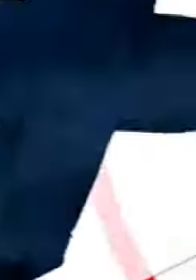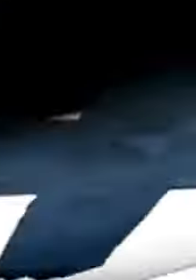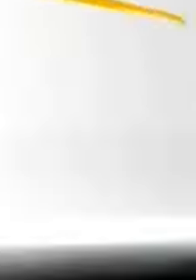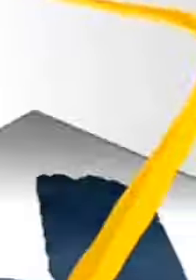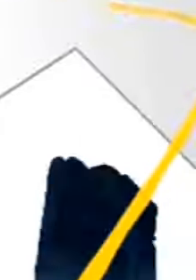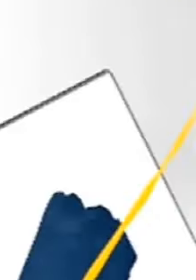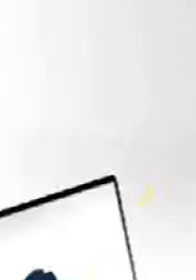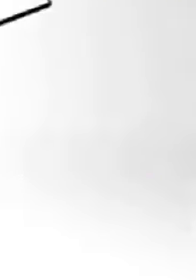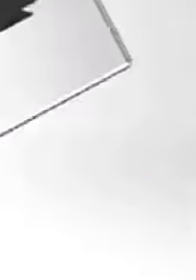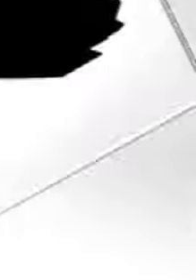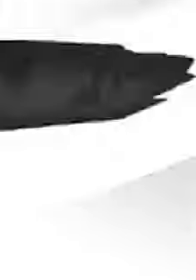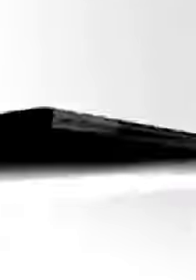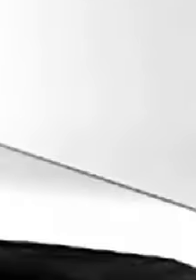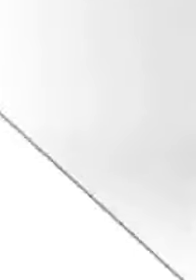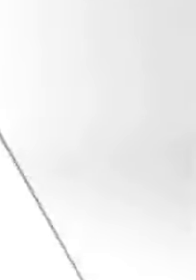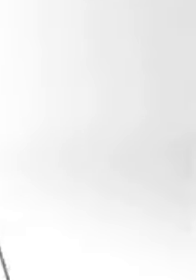music